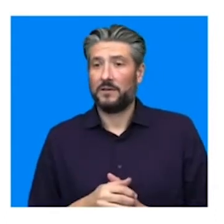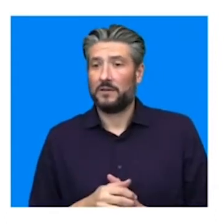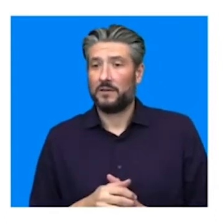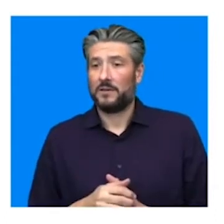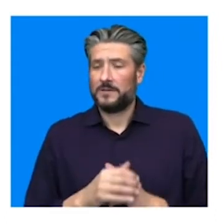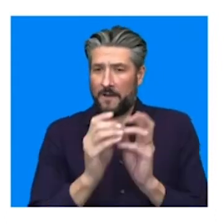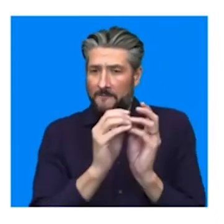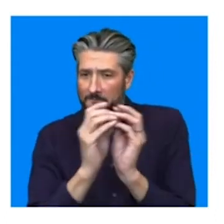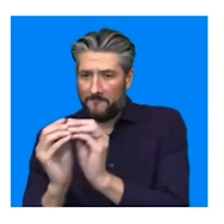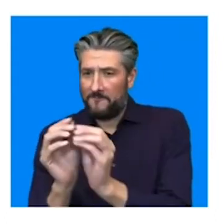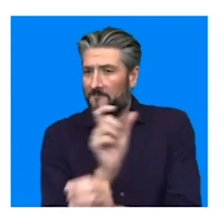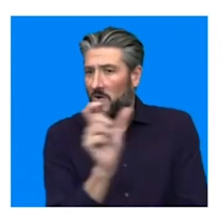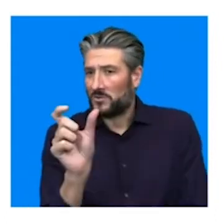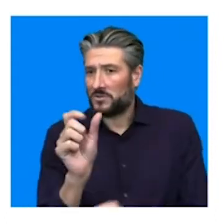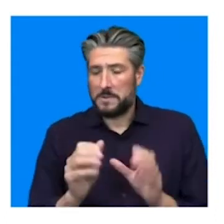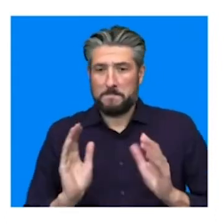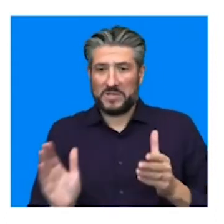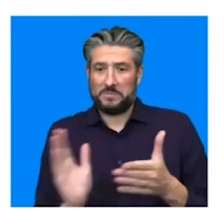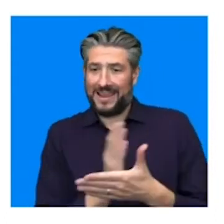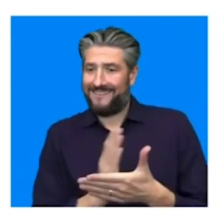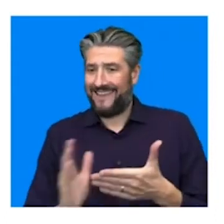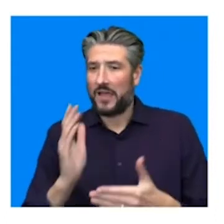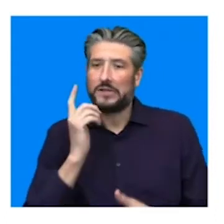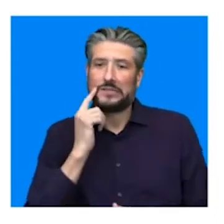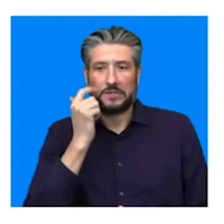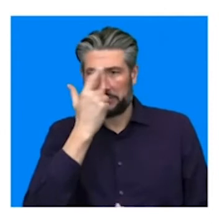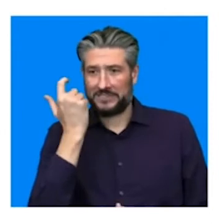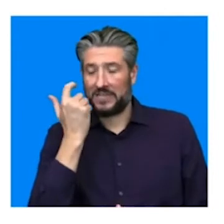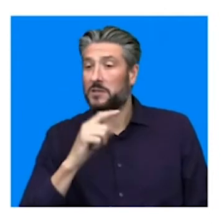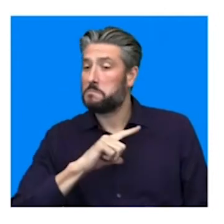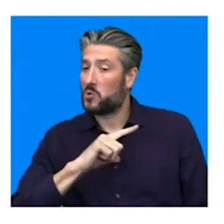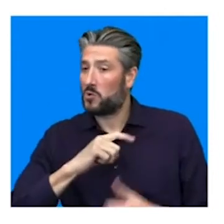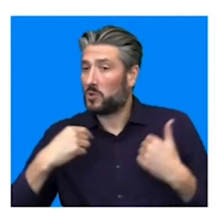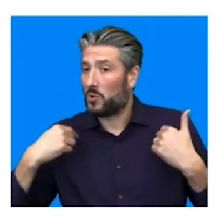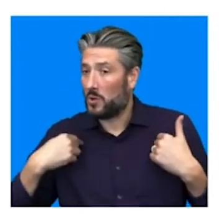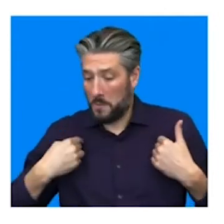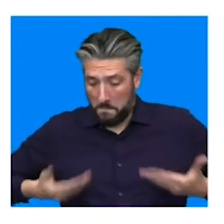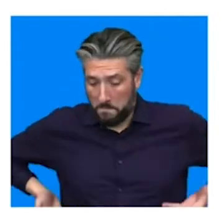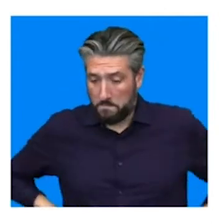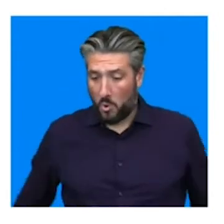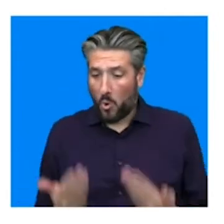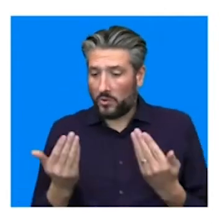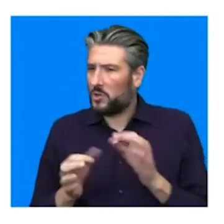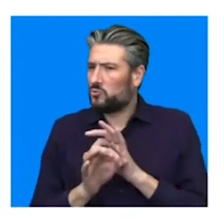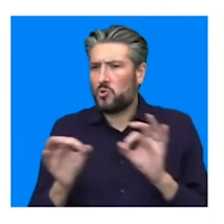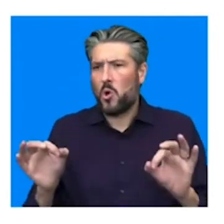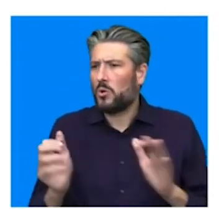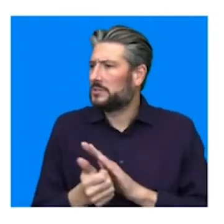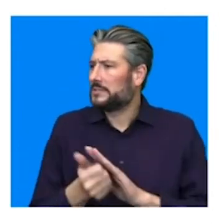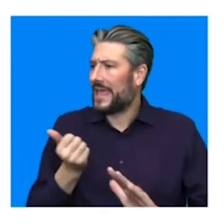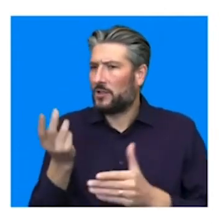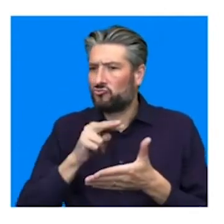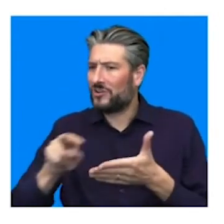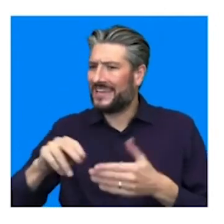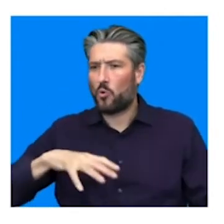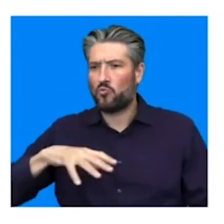has to be understood that we are not born with the ability to read. You have to learn it and you have